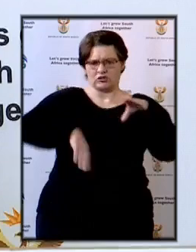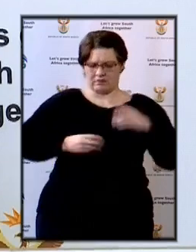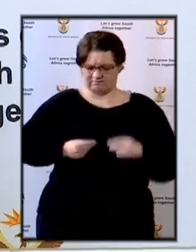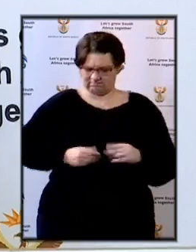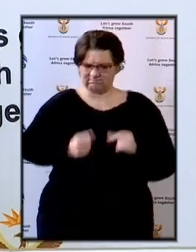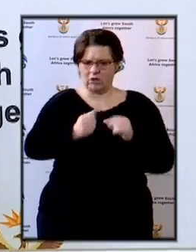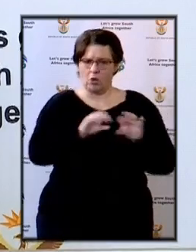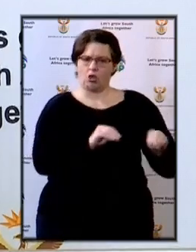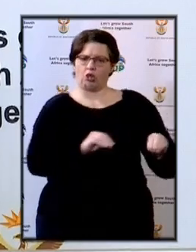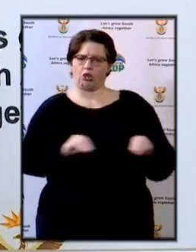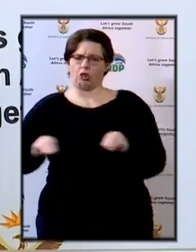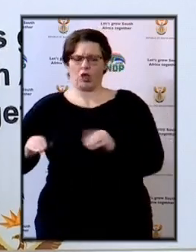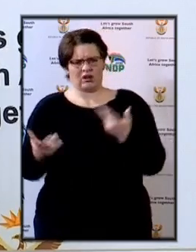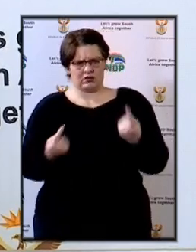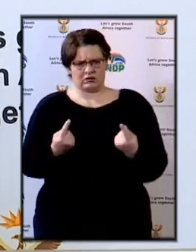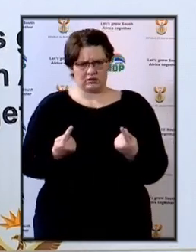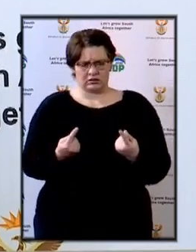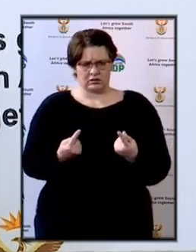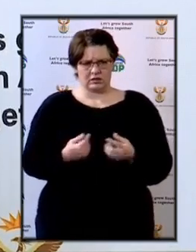prosecutions,